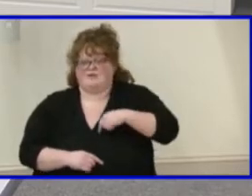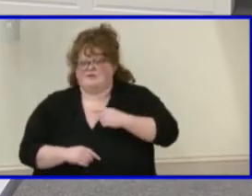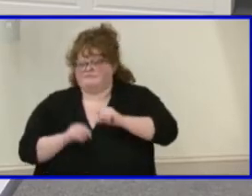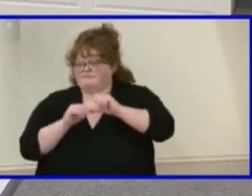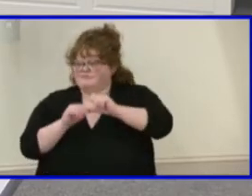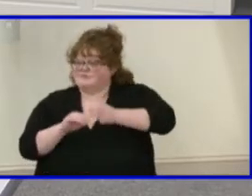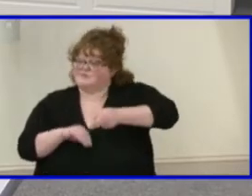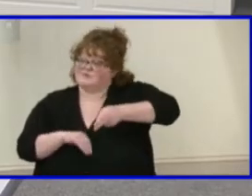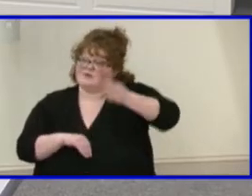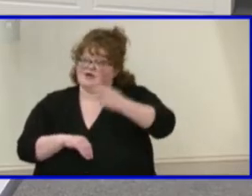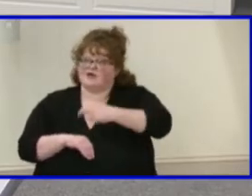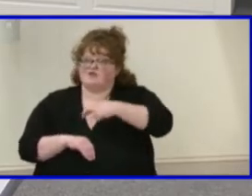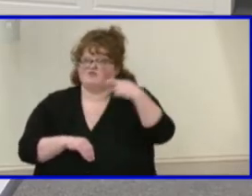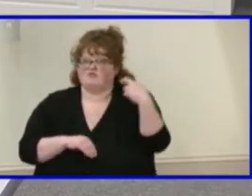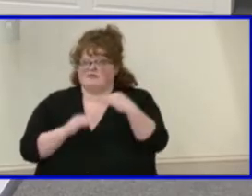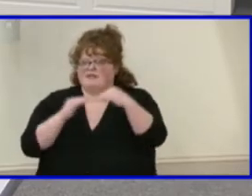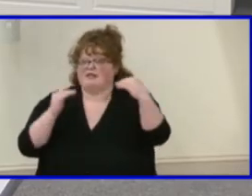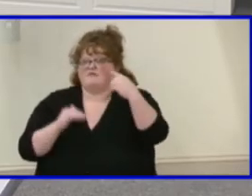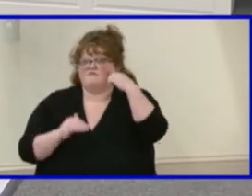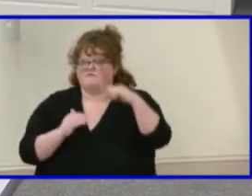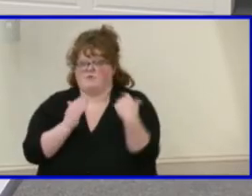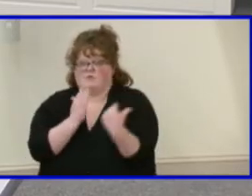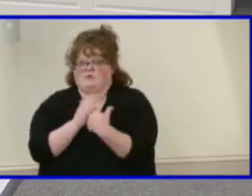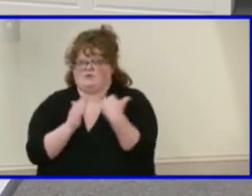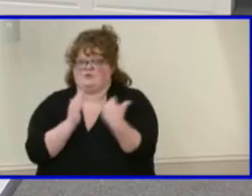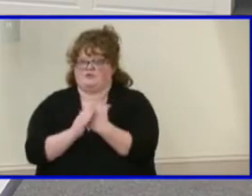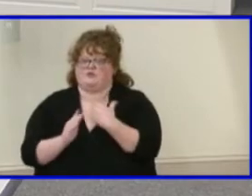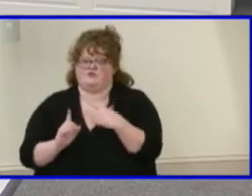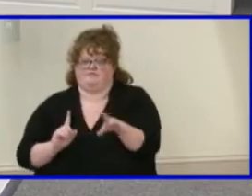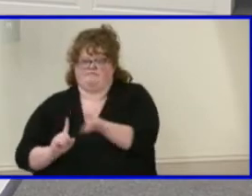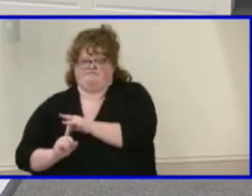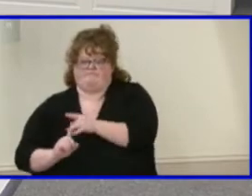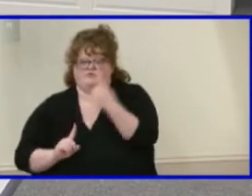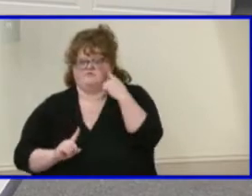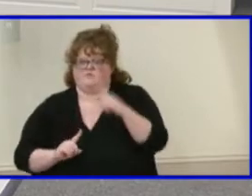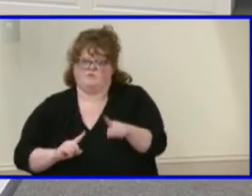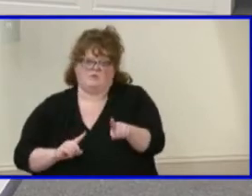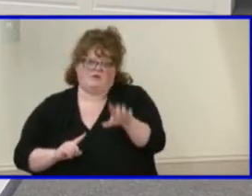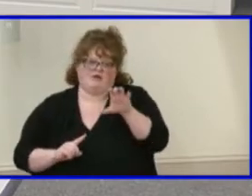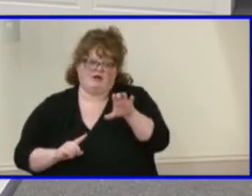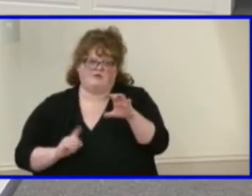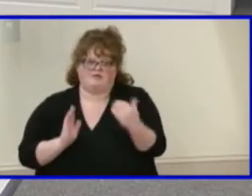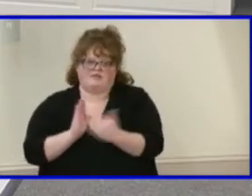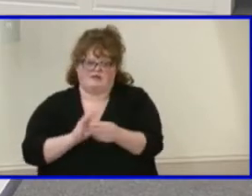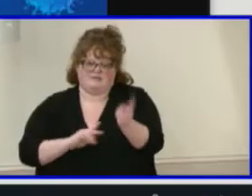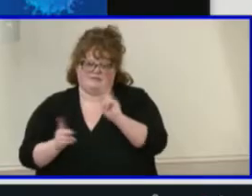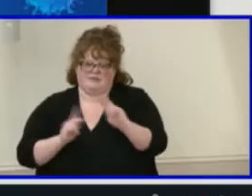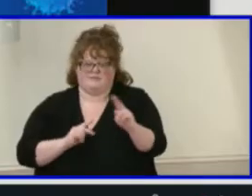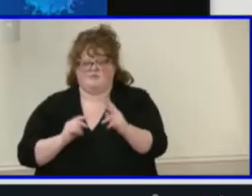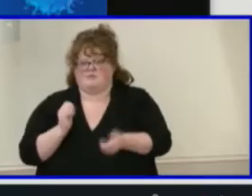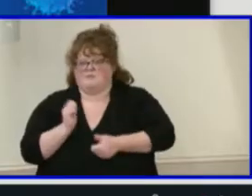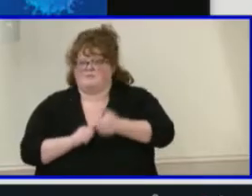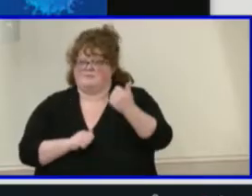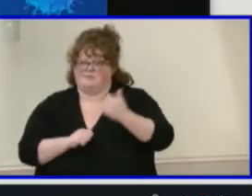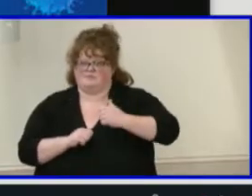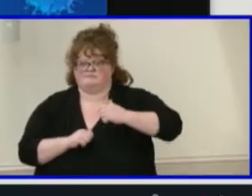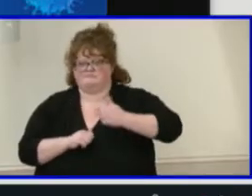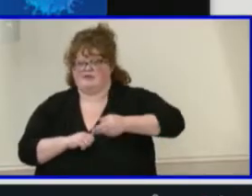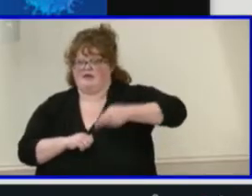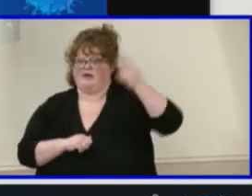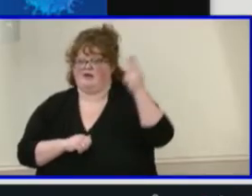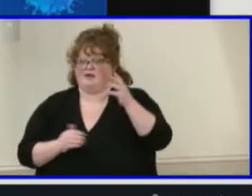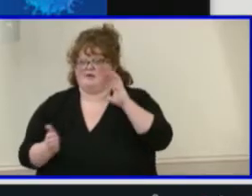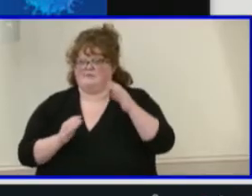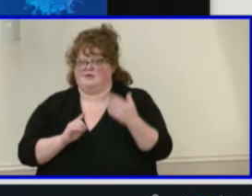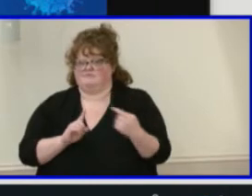for the number of new cases per 100,000 persons within the last 14 days. The number